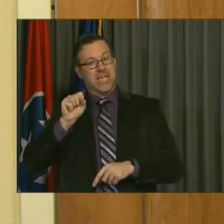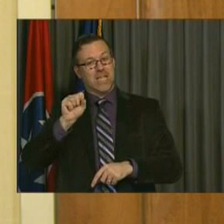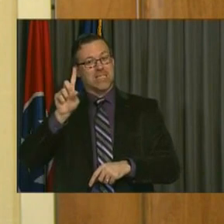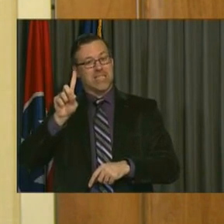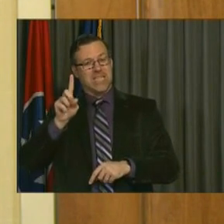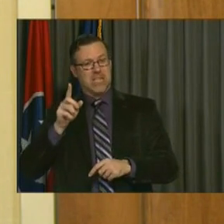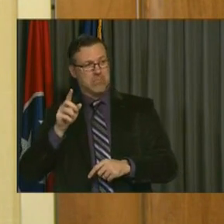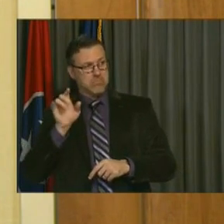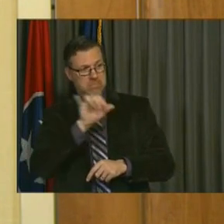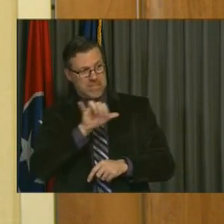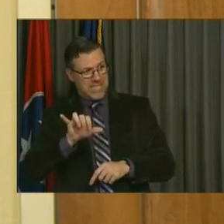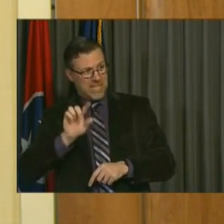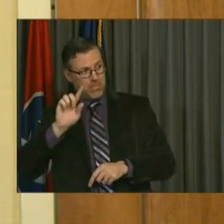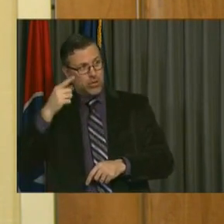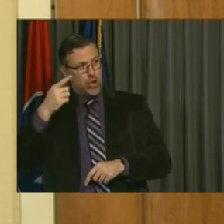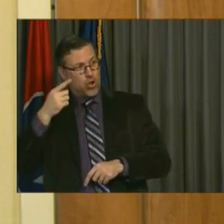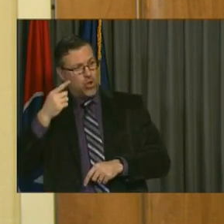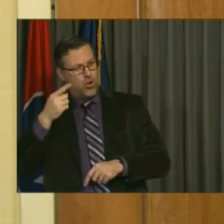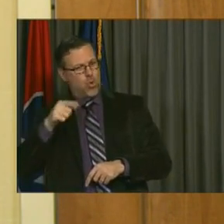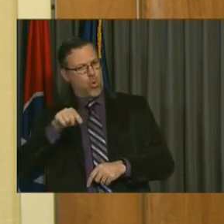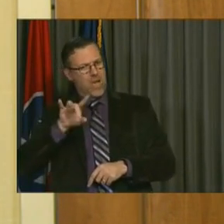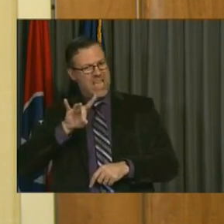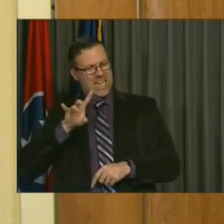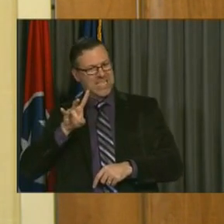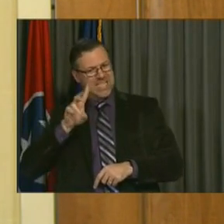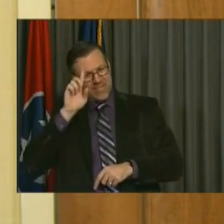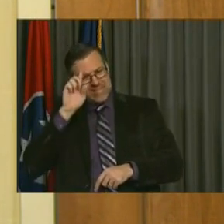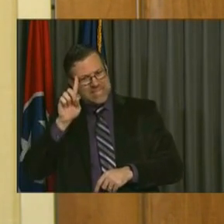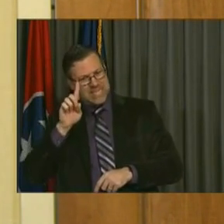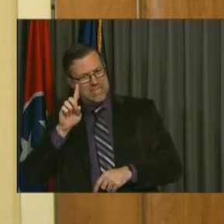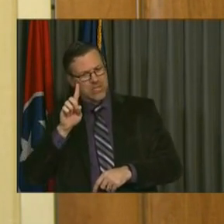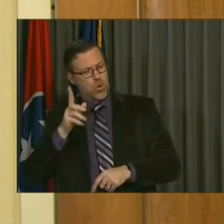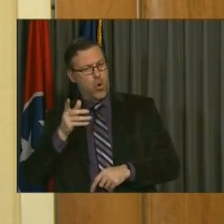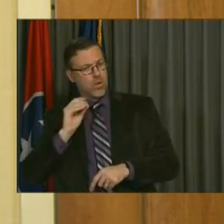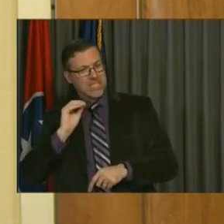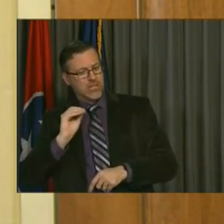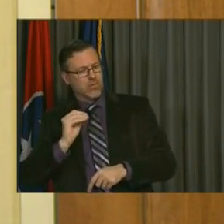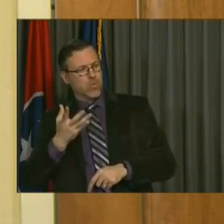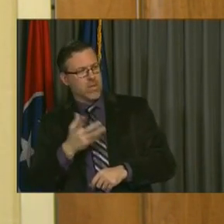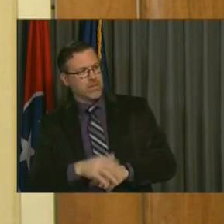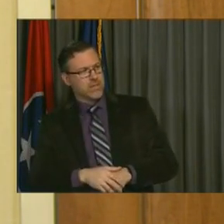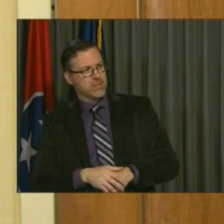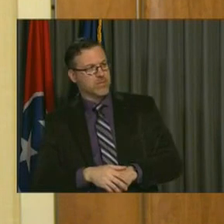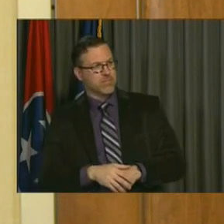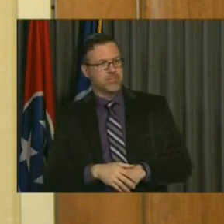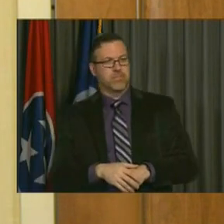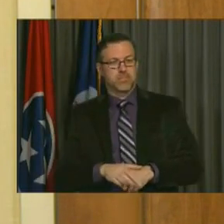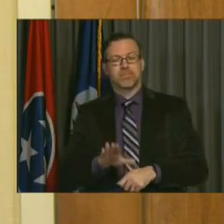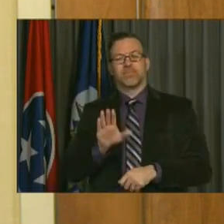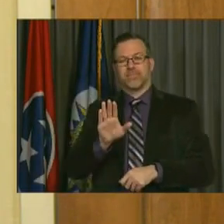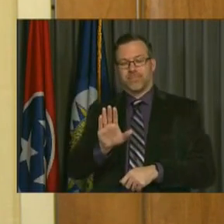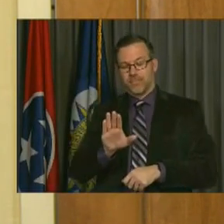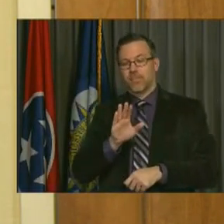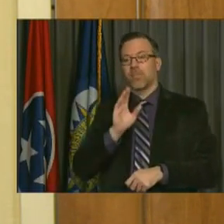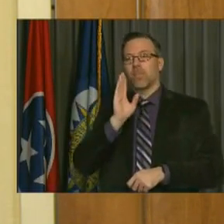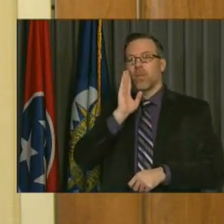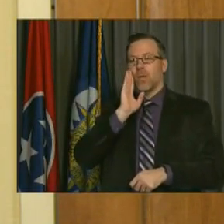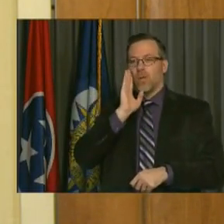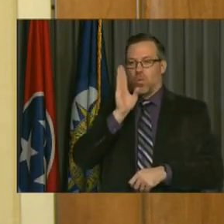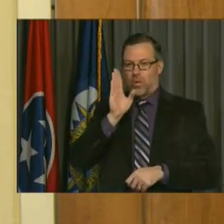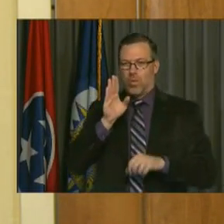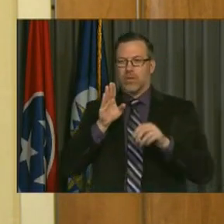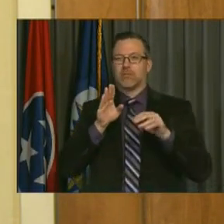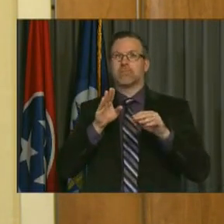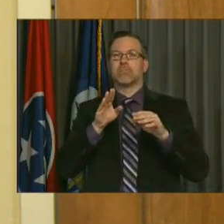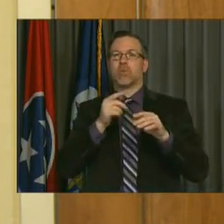also be a dollar or will that be 87 cents or are they not being adjusted? Yeah. So once we get into the details of those rates, we